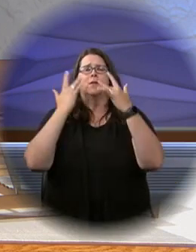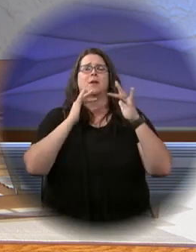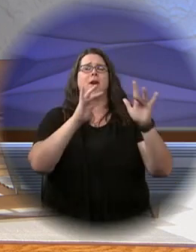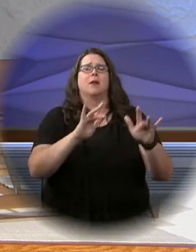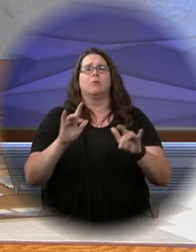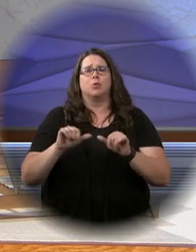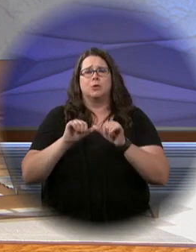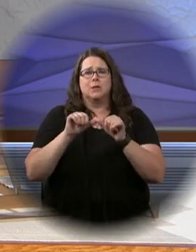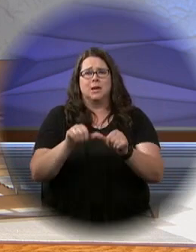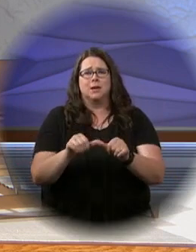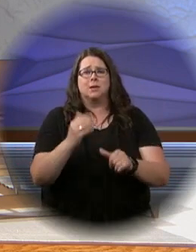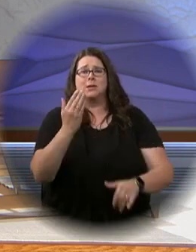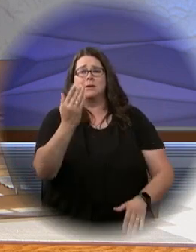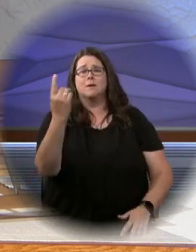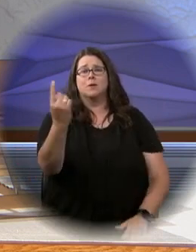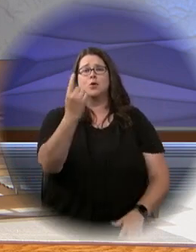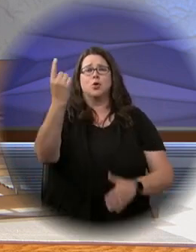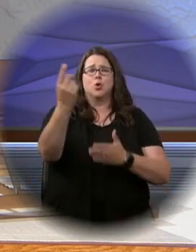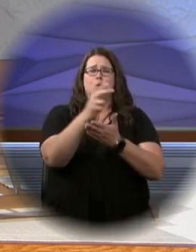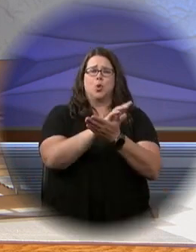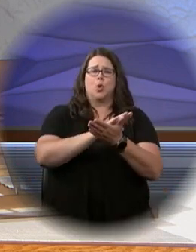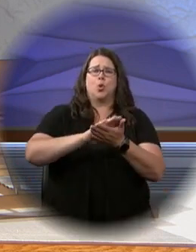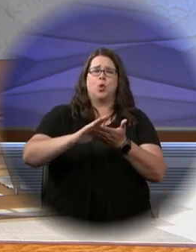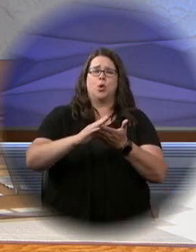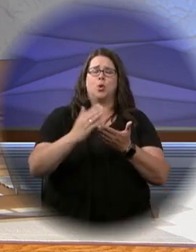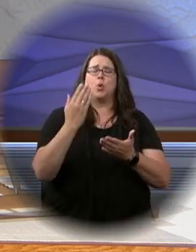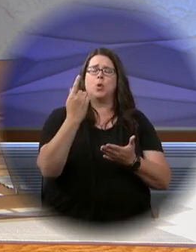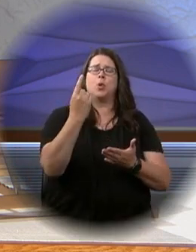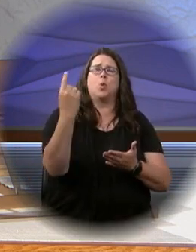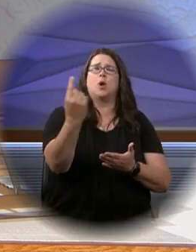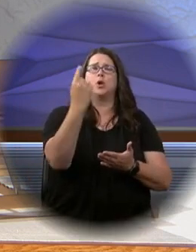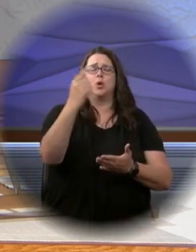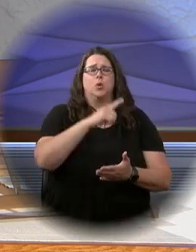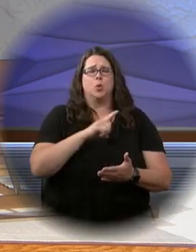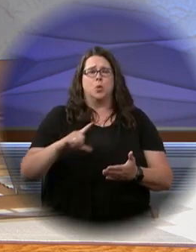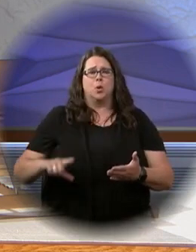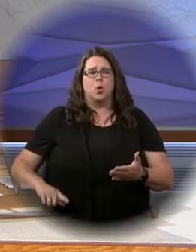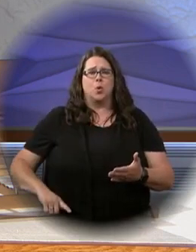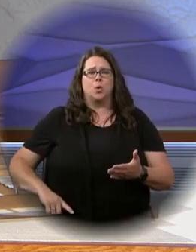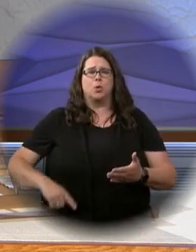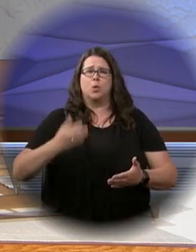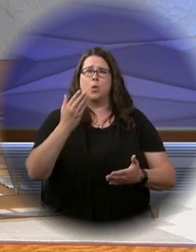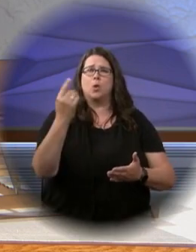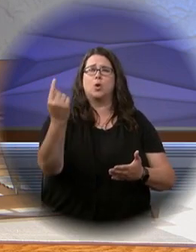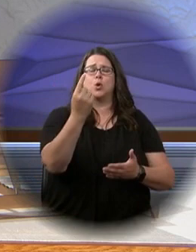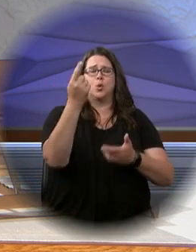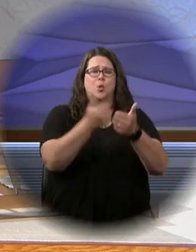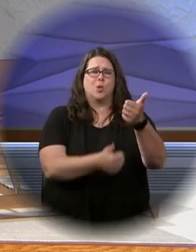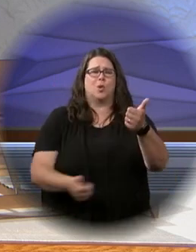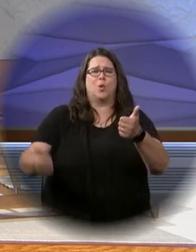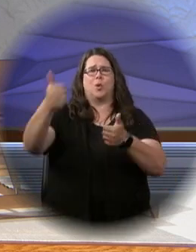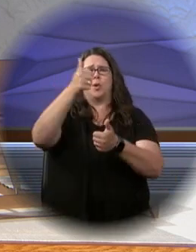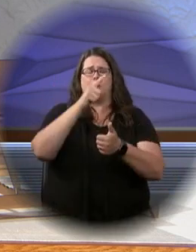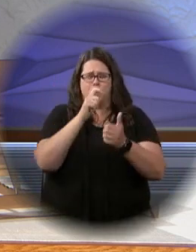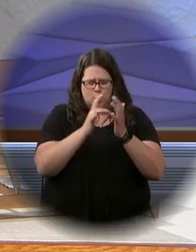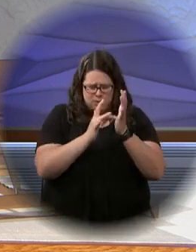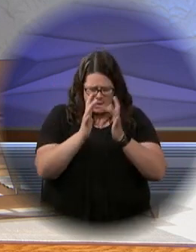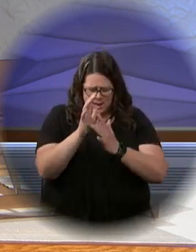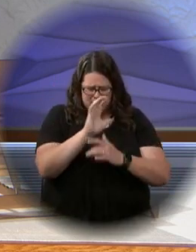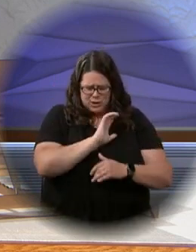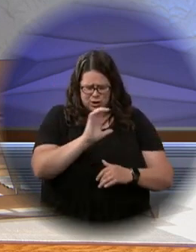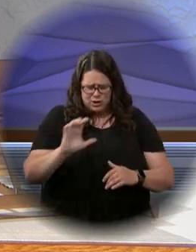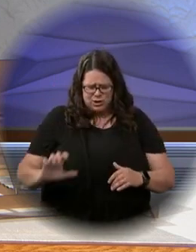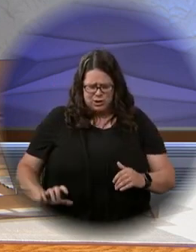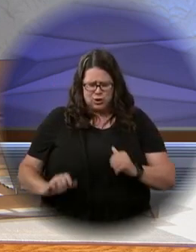of the Father, have mercy on us. For you alone are the Holy One. You alone are the Lord. You alone are the